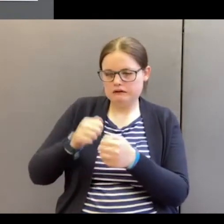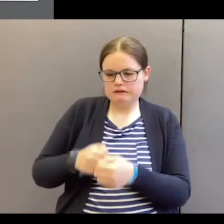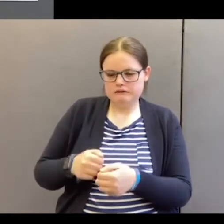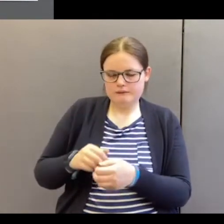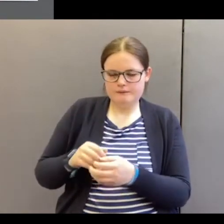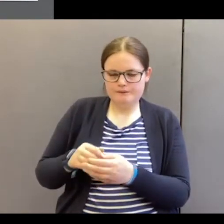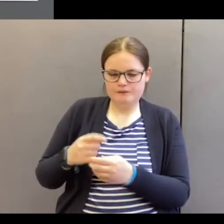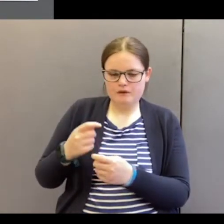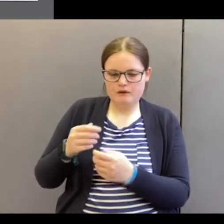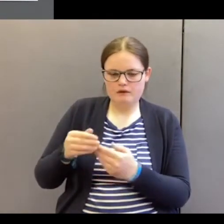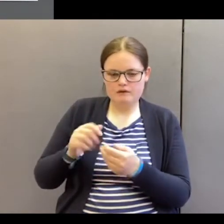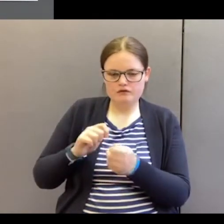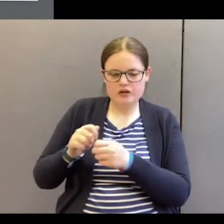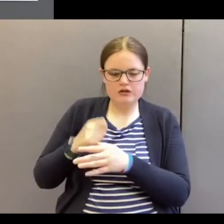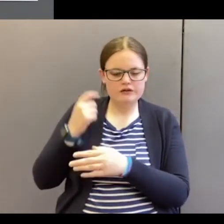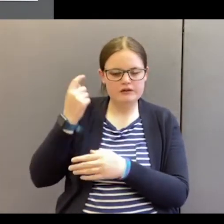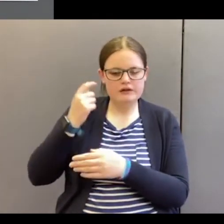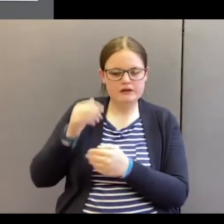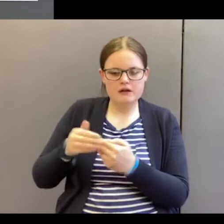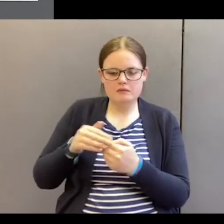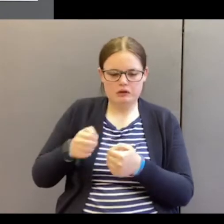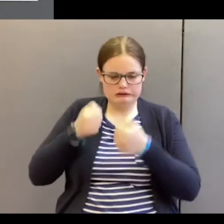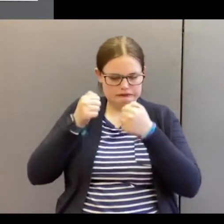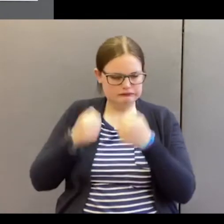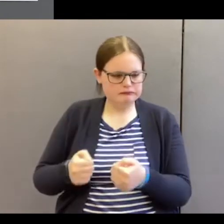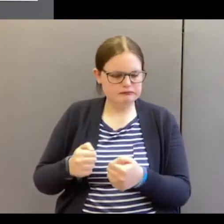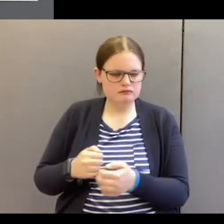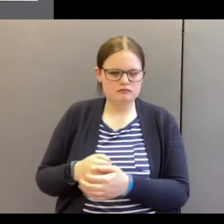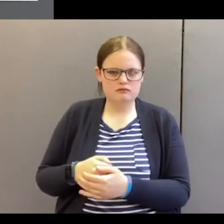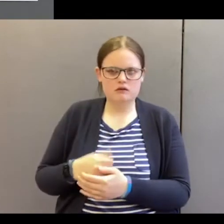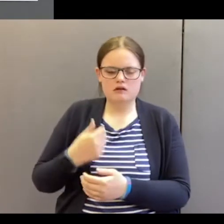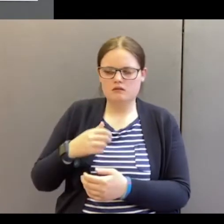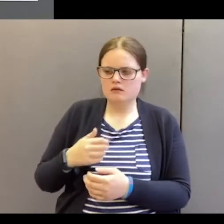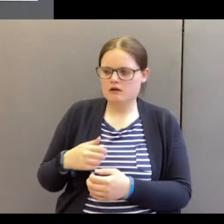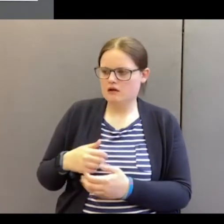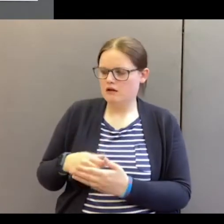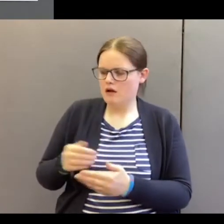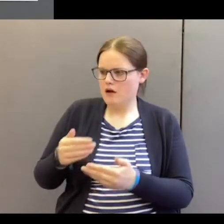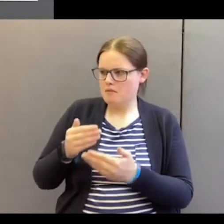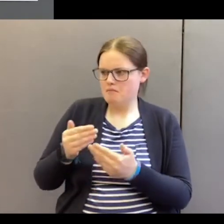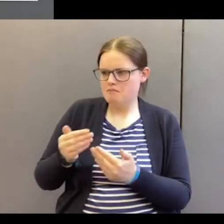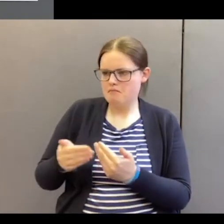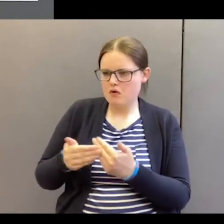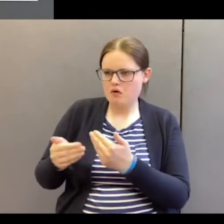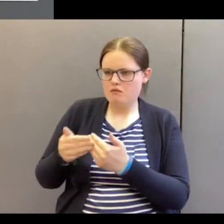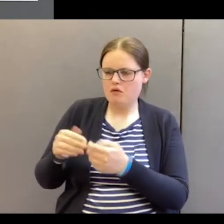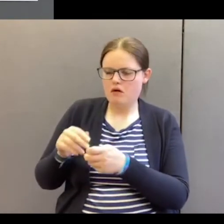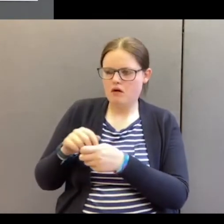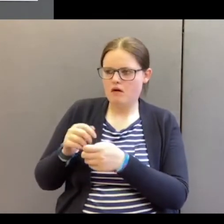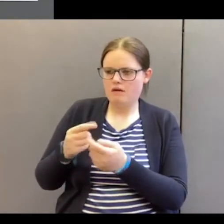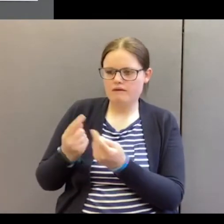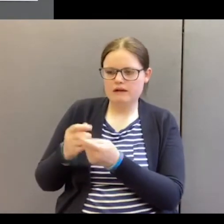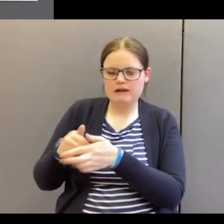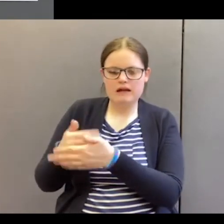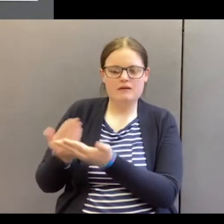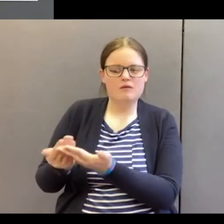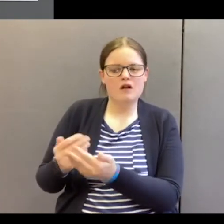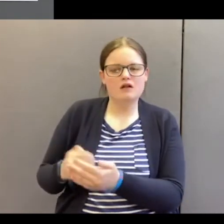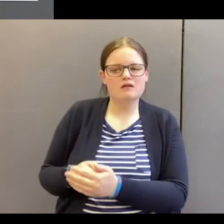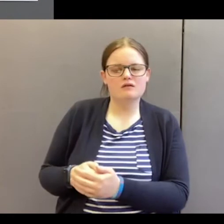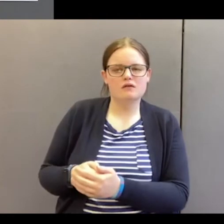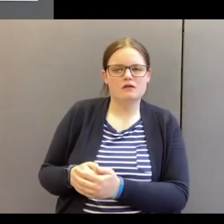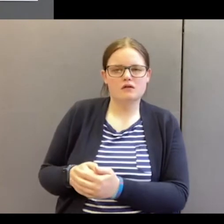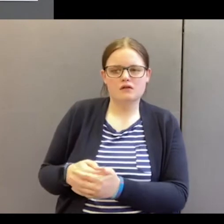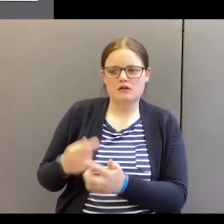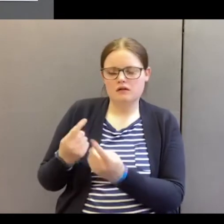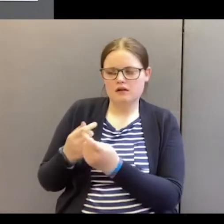thinking, more stubborn. You'll have taken on more of the propaganda that's designed